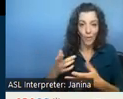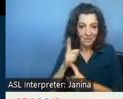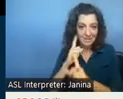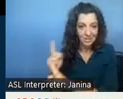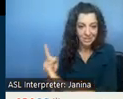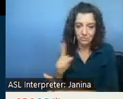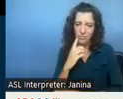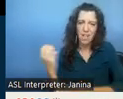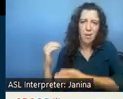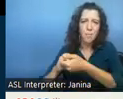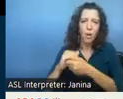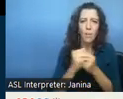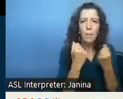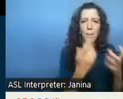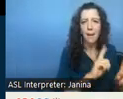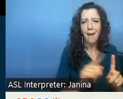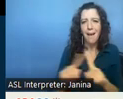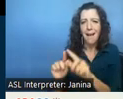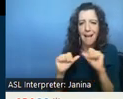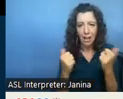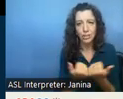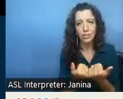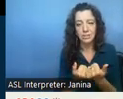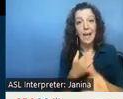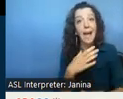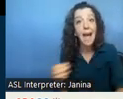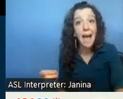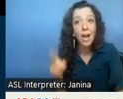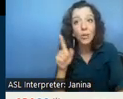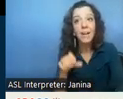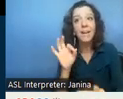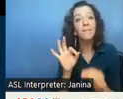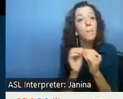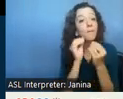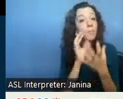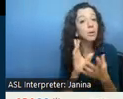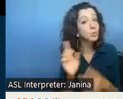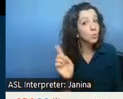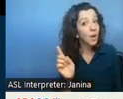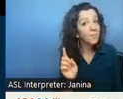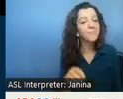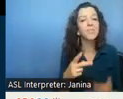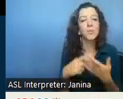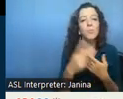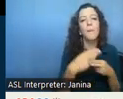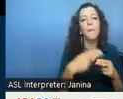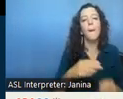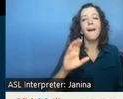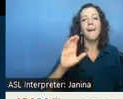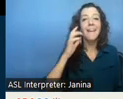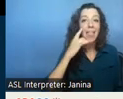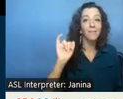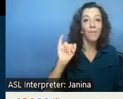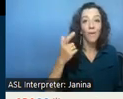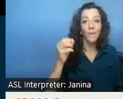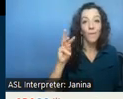agency and you'll be um you can find more information on our program called california grows which will be